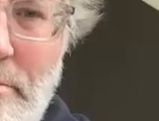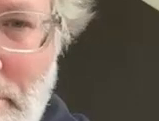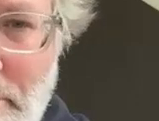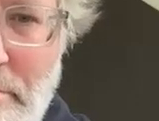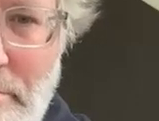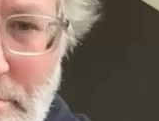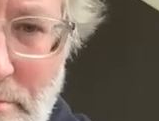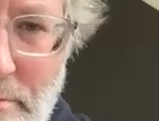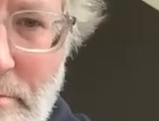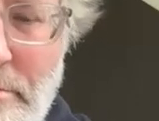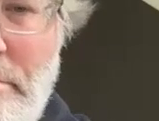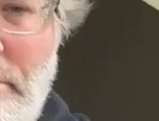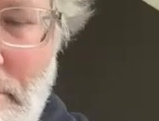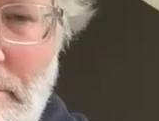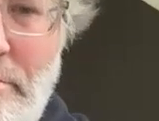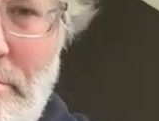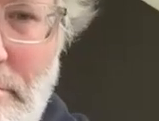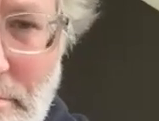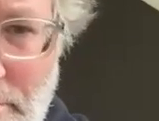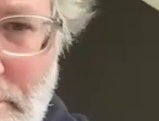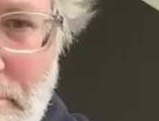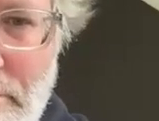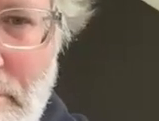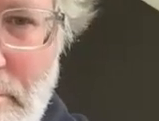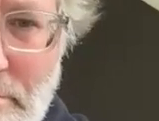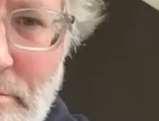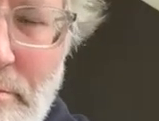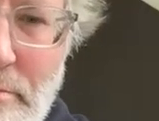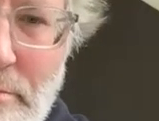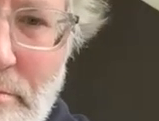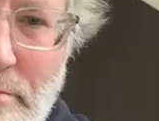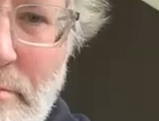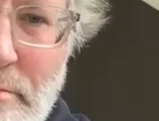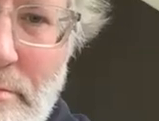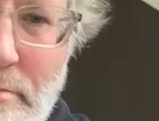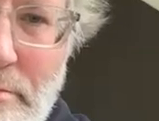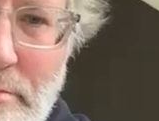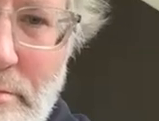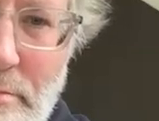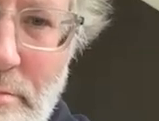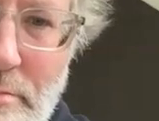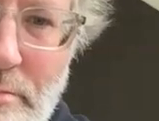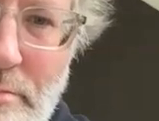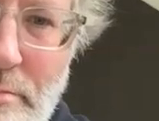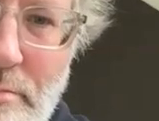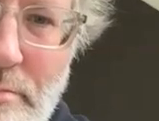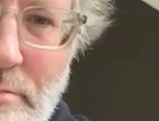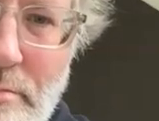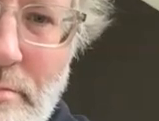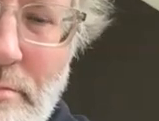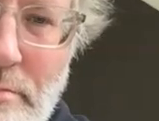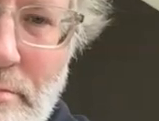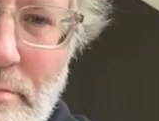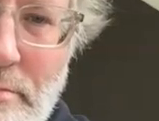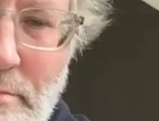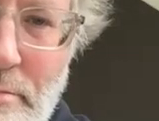every time we communicate about these climate commitments we can emphasize exactly what zoe's saying in this question